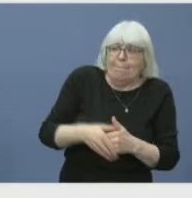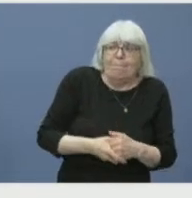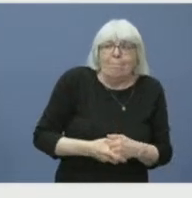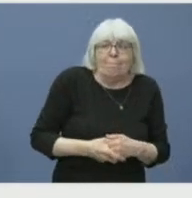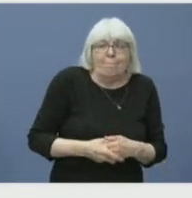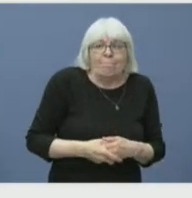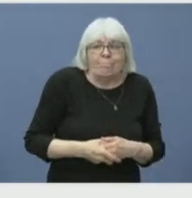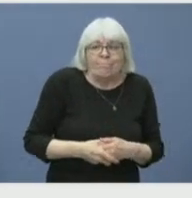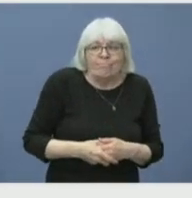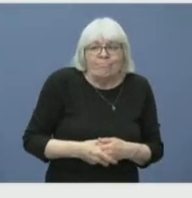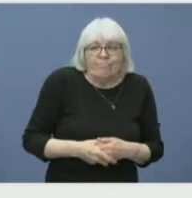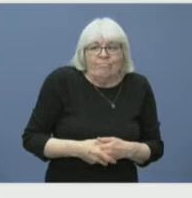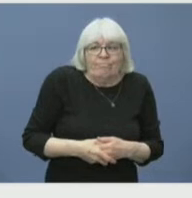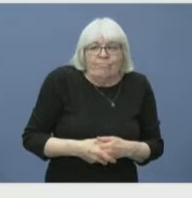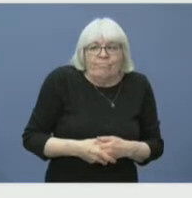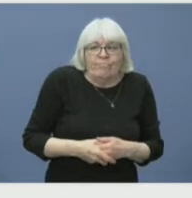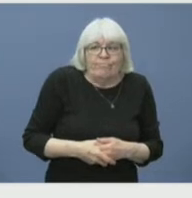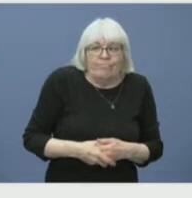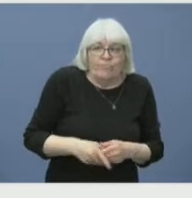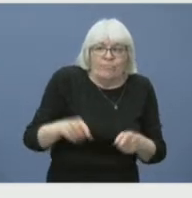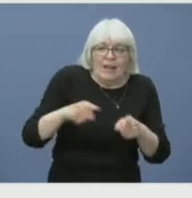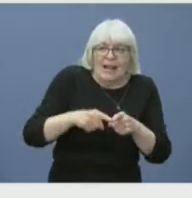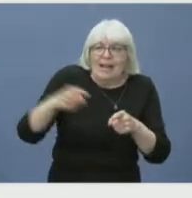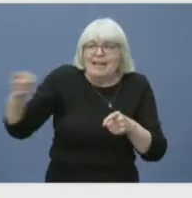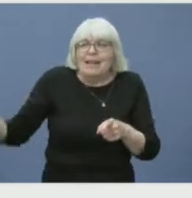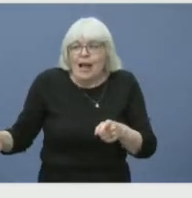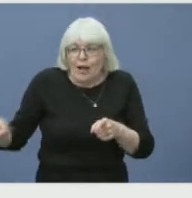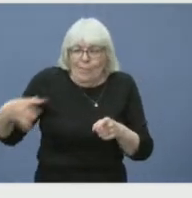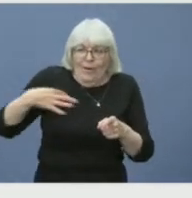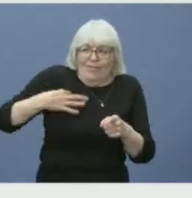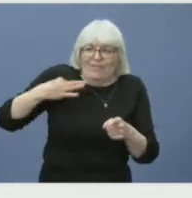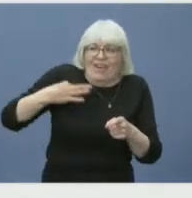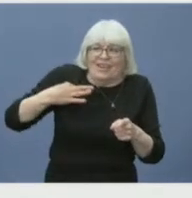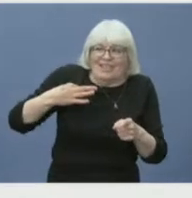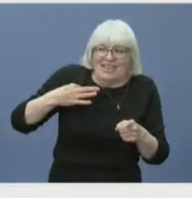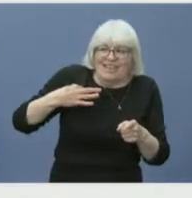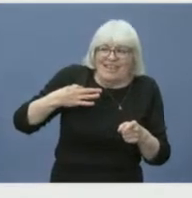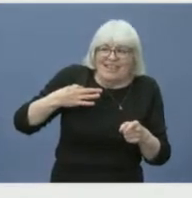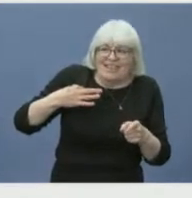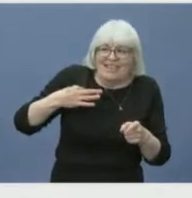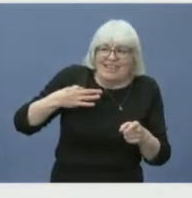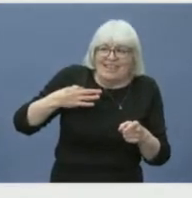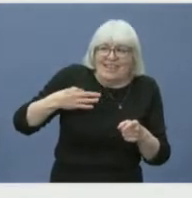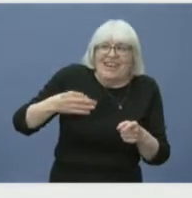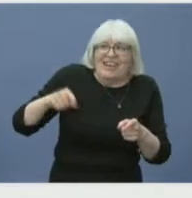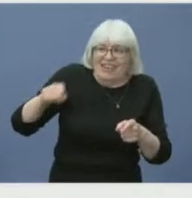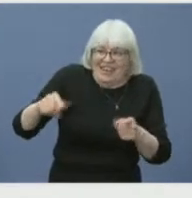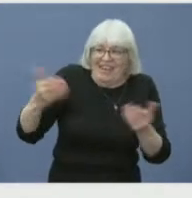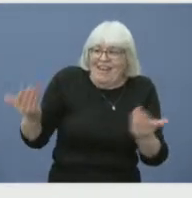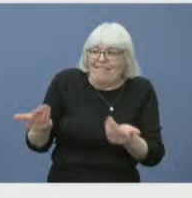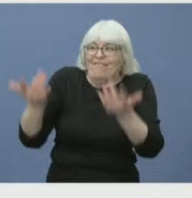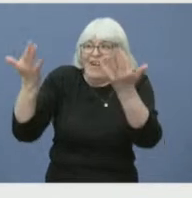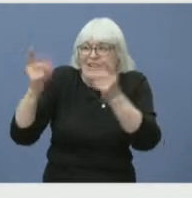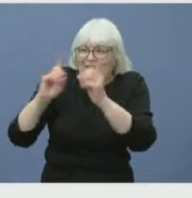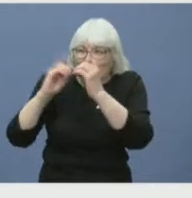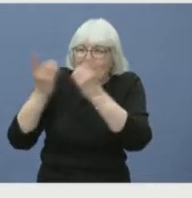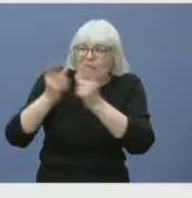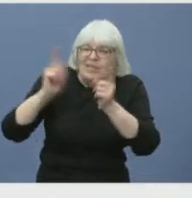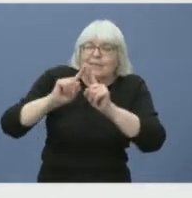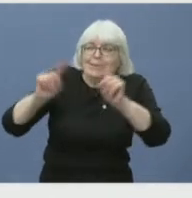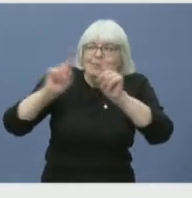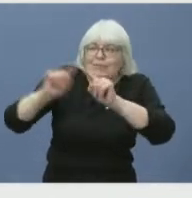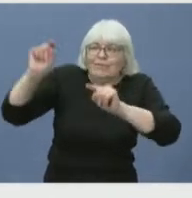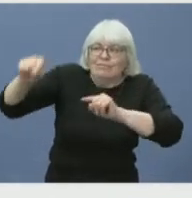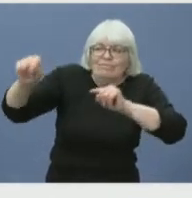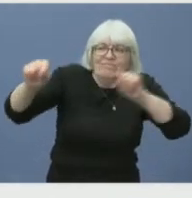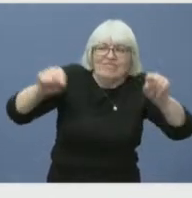volunteer fire departments. So when I was in Shelburne yesterday, I saw many Valley Fire departments that were there assisting